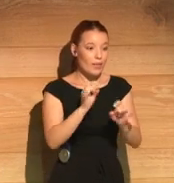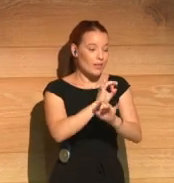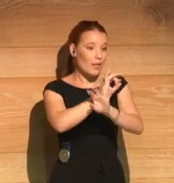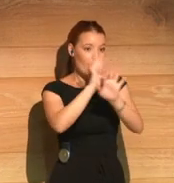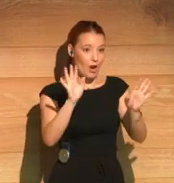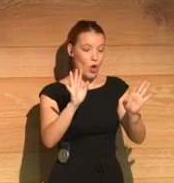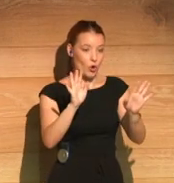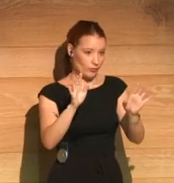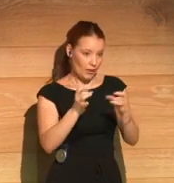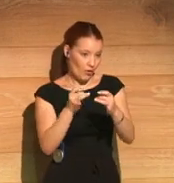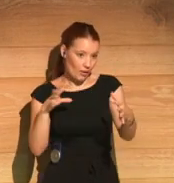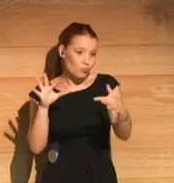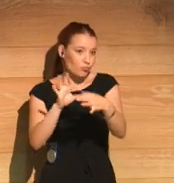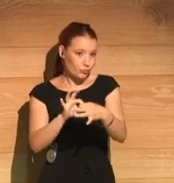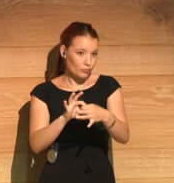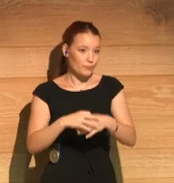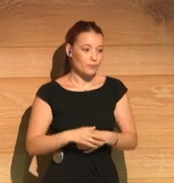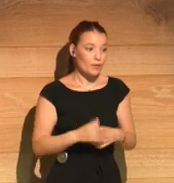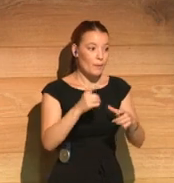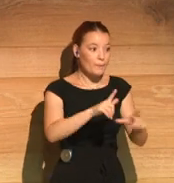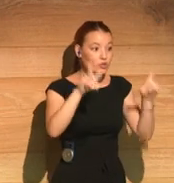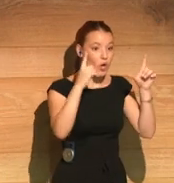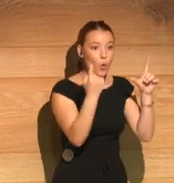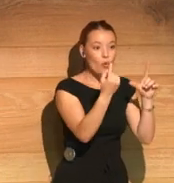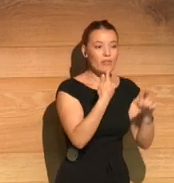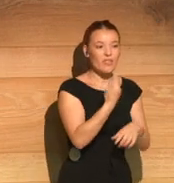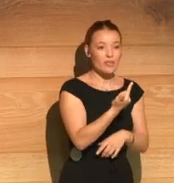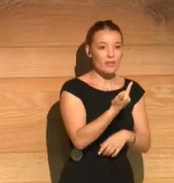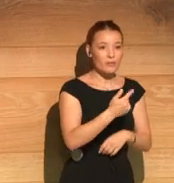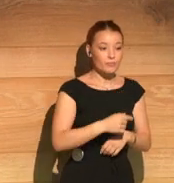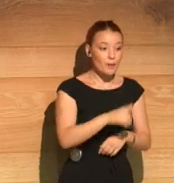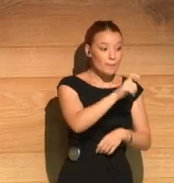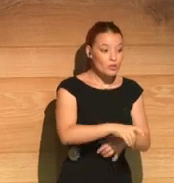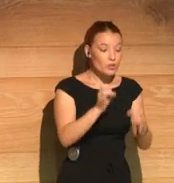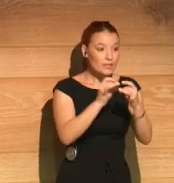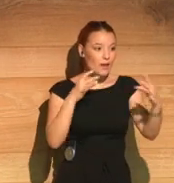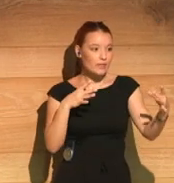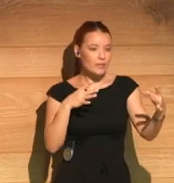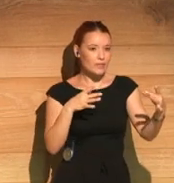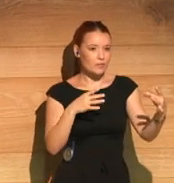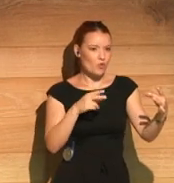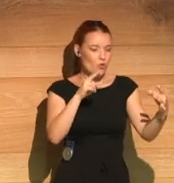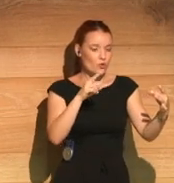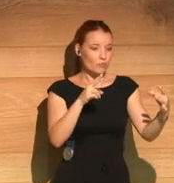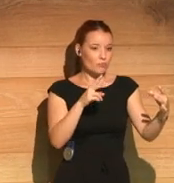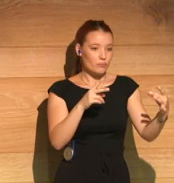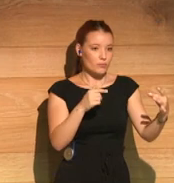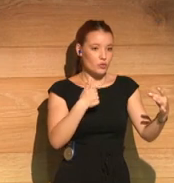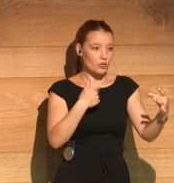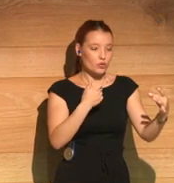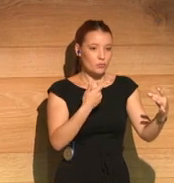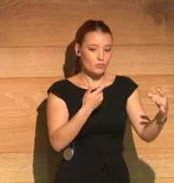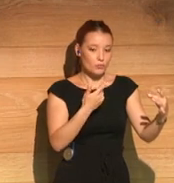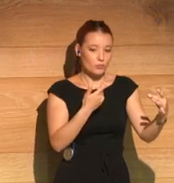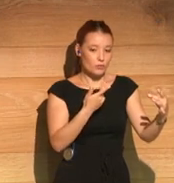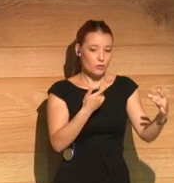And it's quite clear that it is related to Ireland. One of the characters says at one point, the Irish, I've never liked the Irish. It's